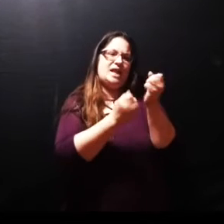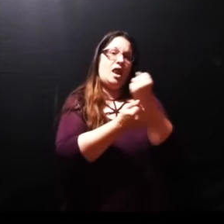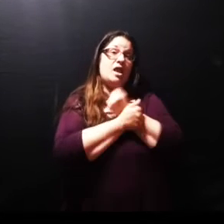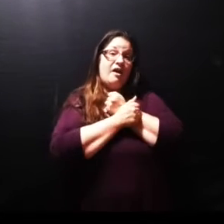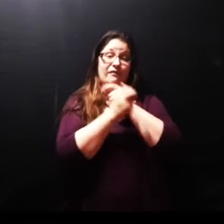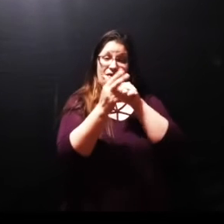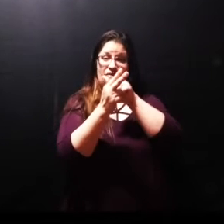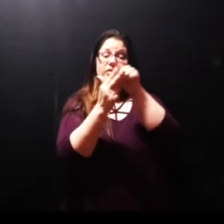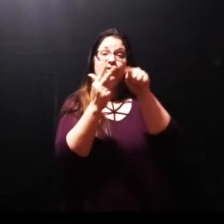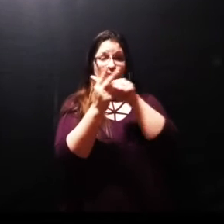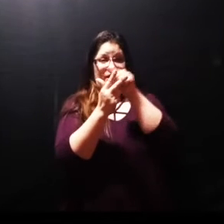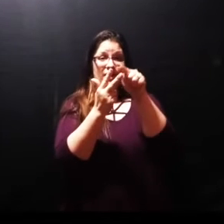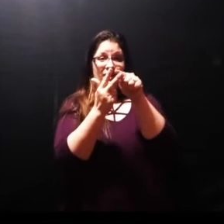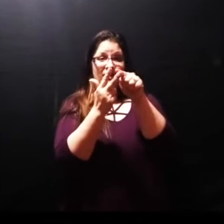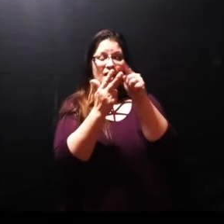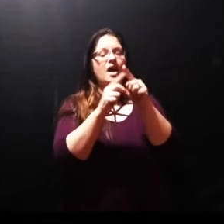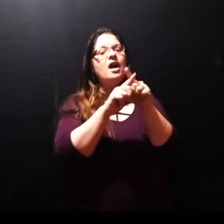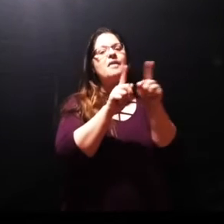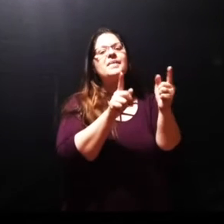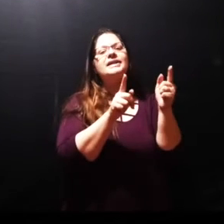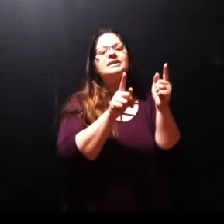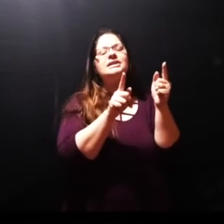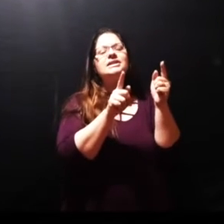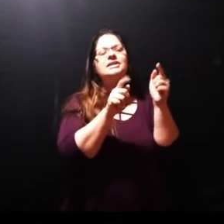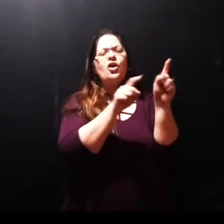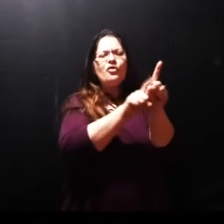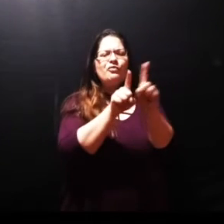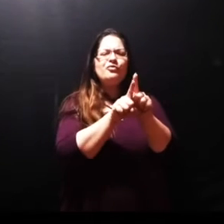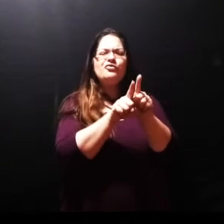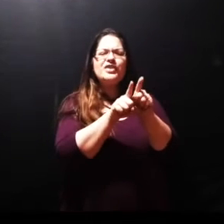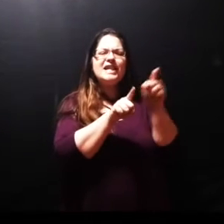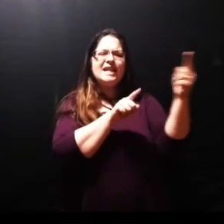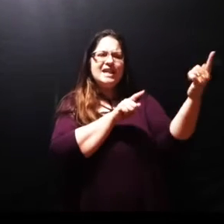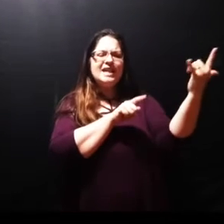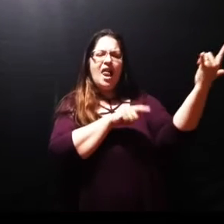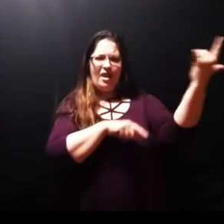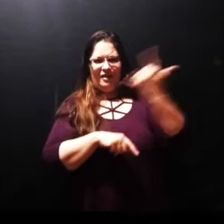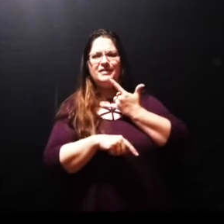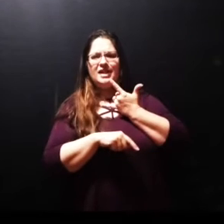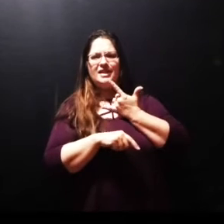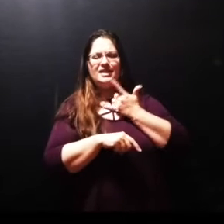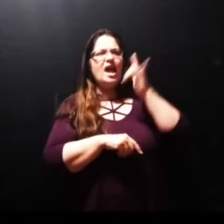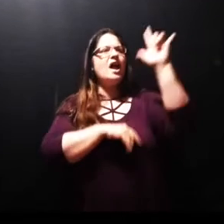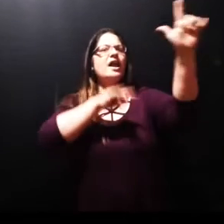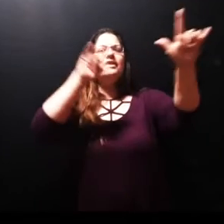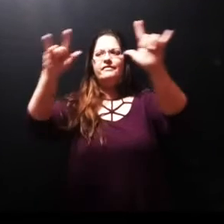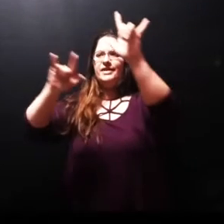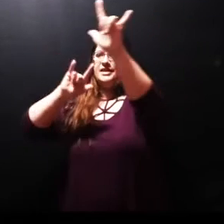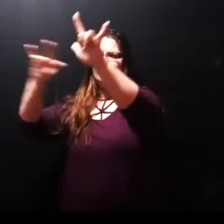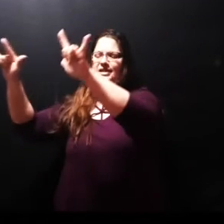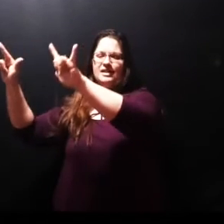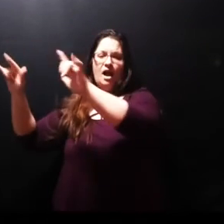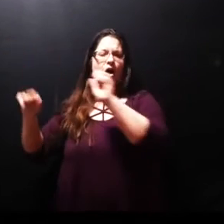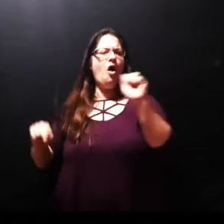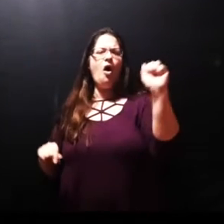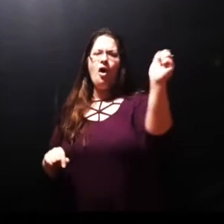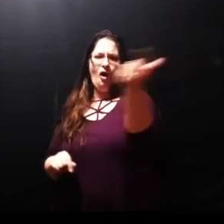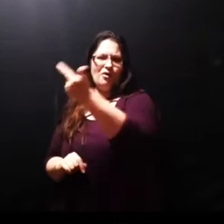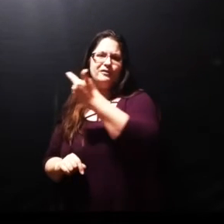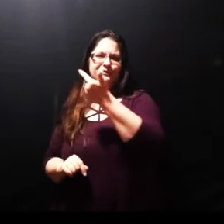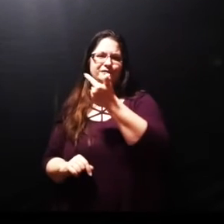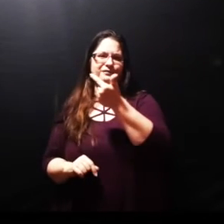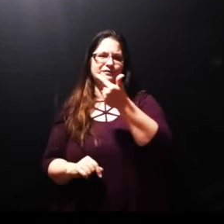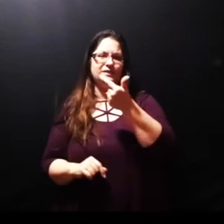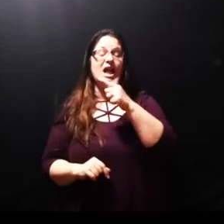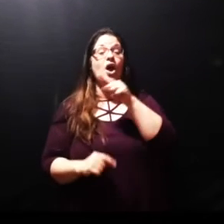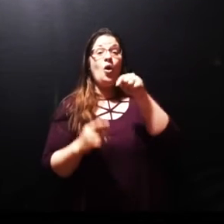he loves us he takes care of us and when we have a need he will come amen